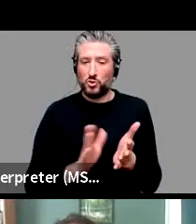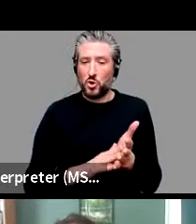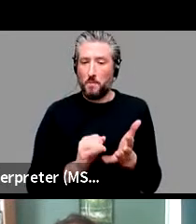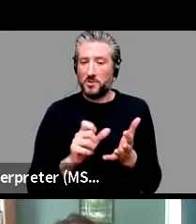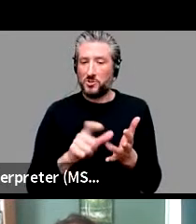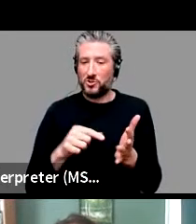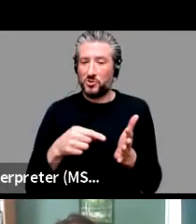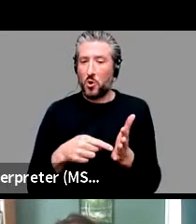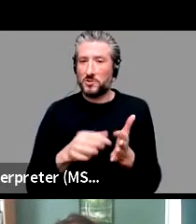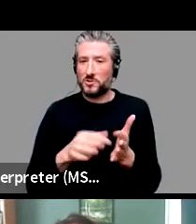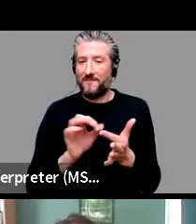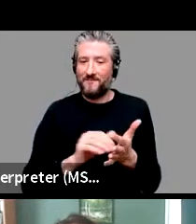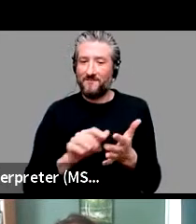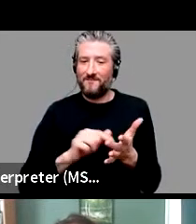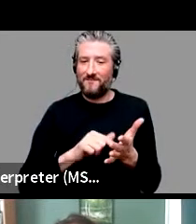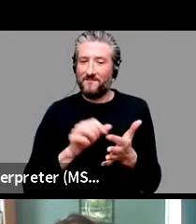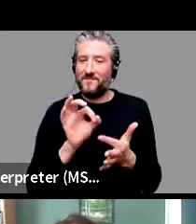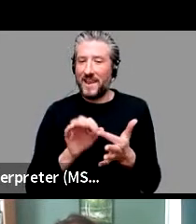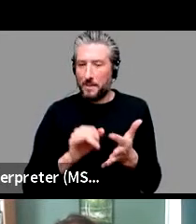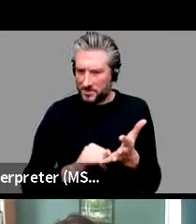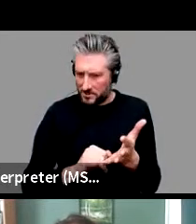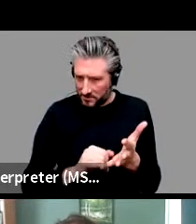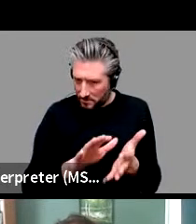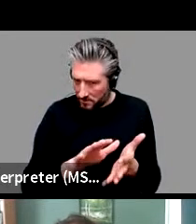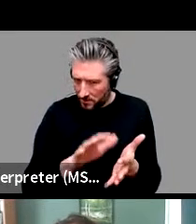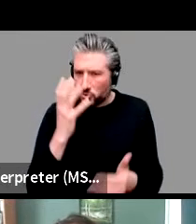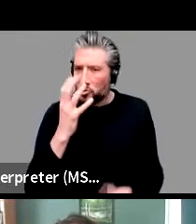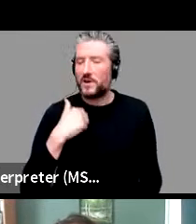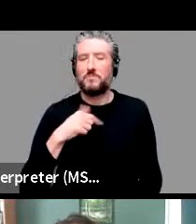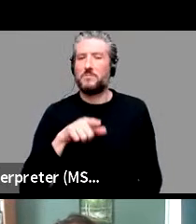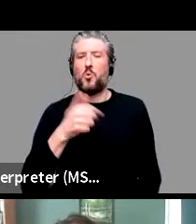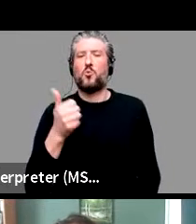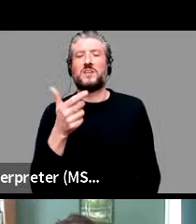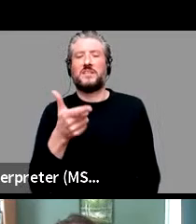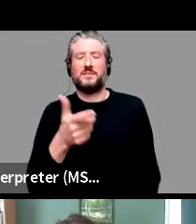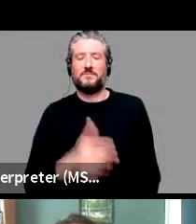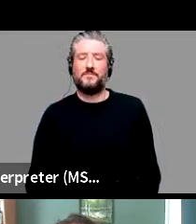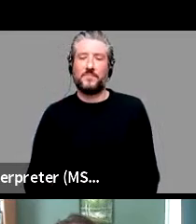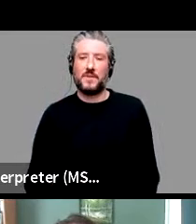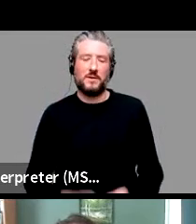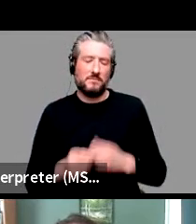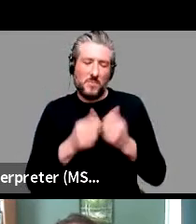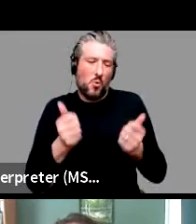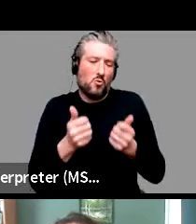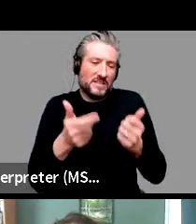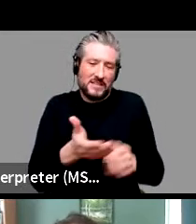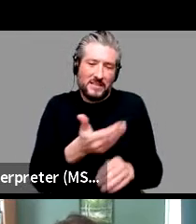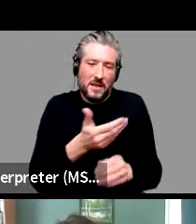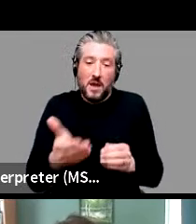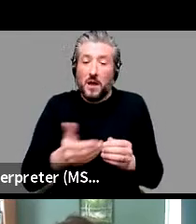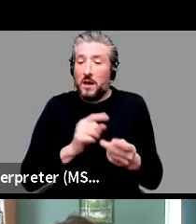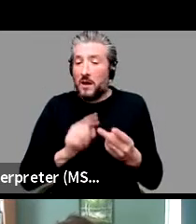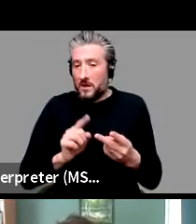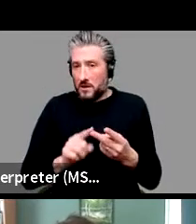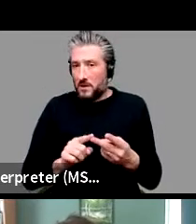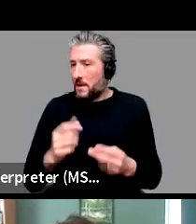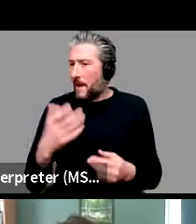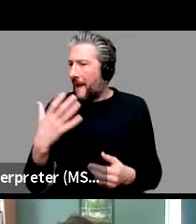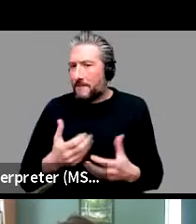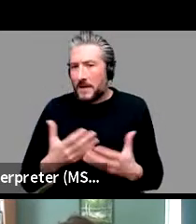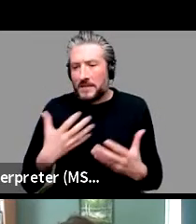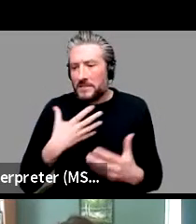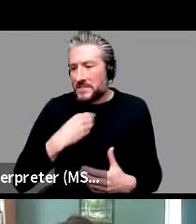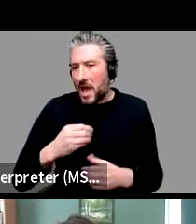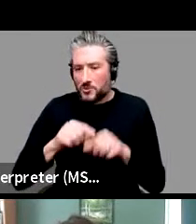asks, uh, what makes an interpret? Oh, no, sorry. We already done that one. My bad. We got another one from him. Um, another question. Um, is there a desire to follow conventions